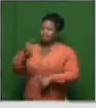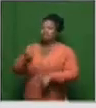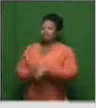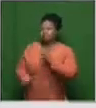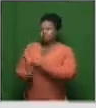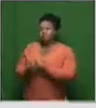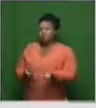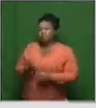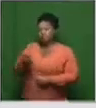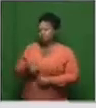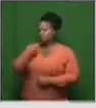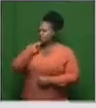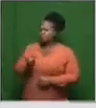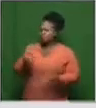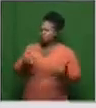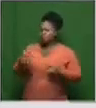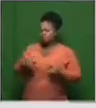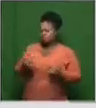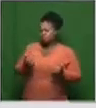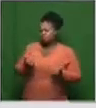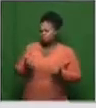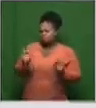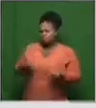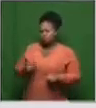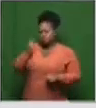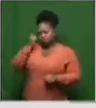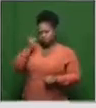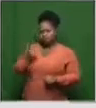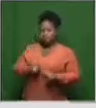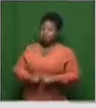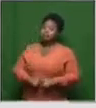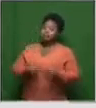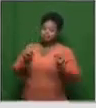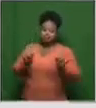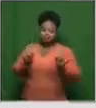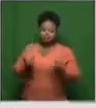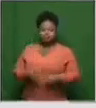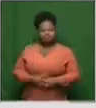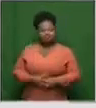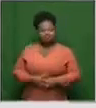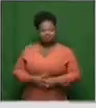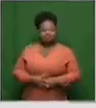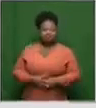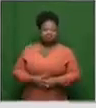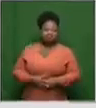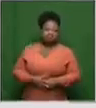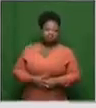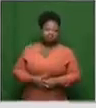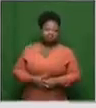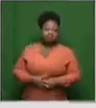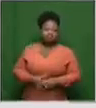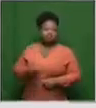is a genuine concern. However, I must say that, you know, when